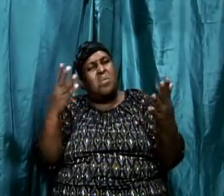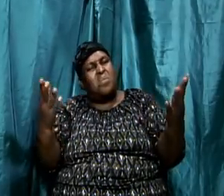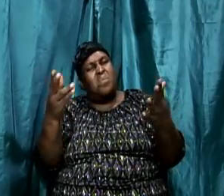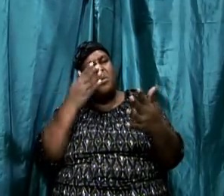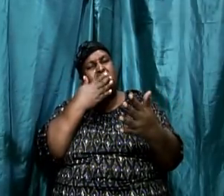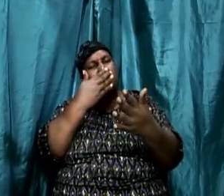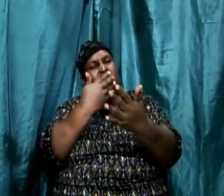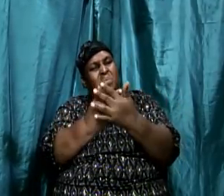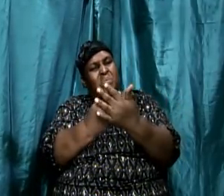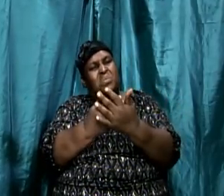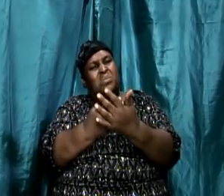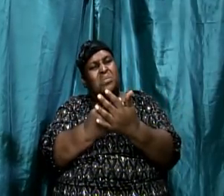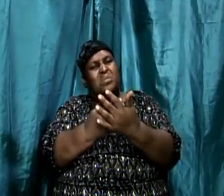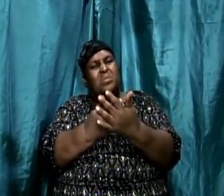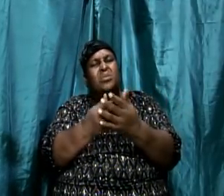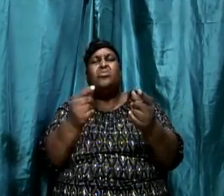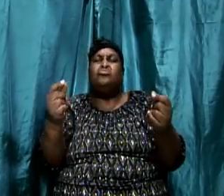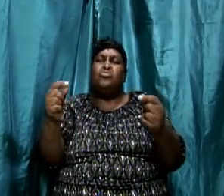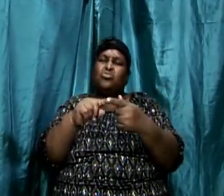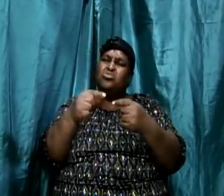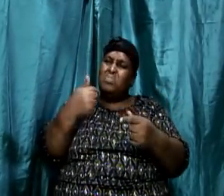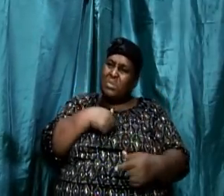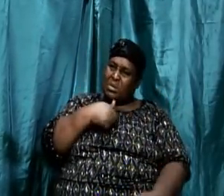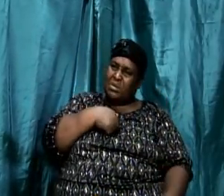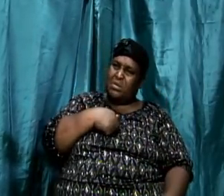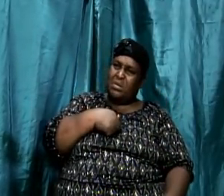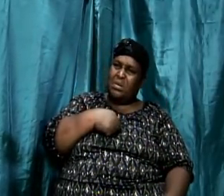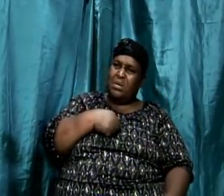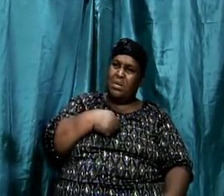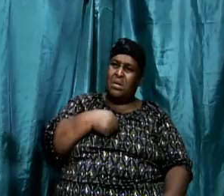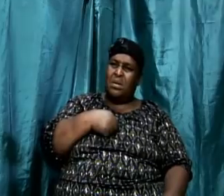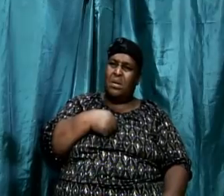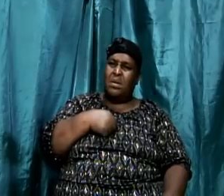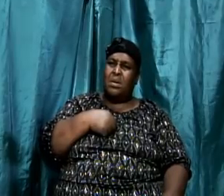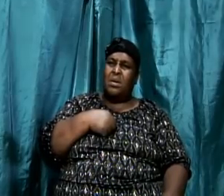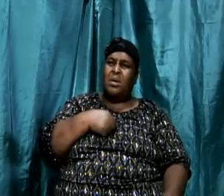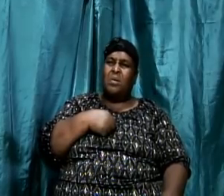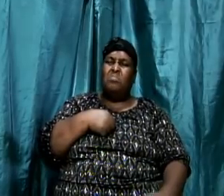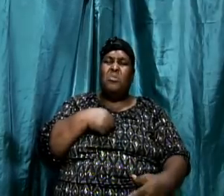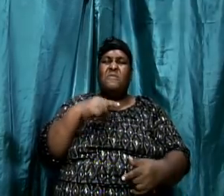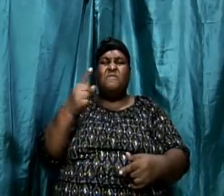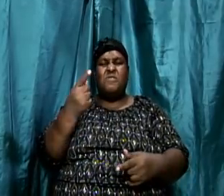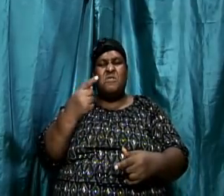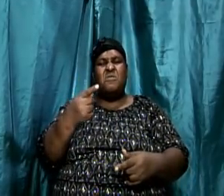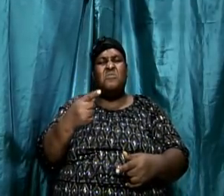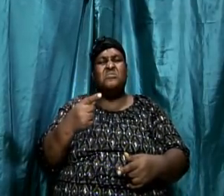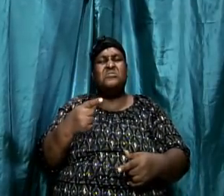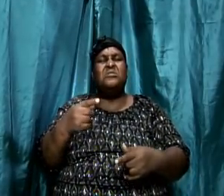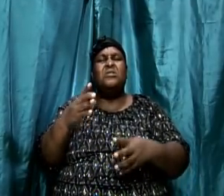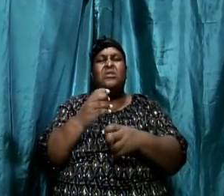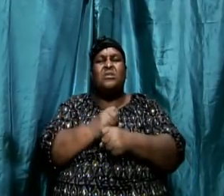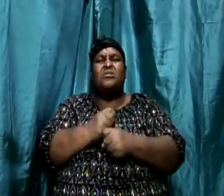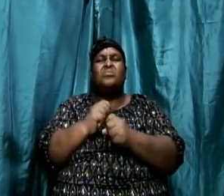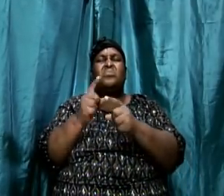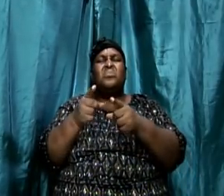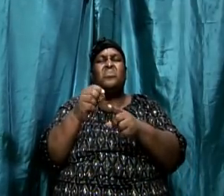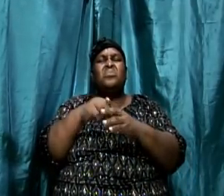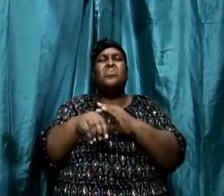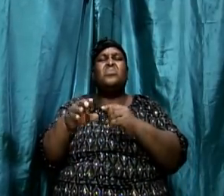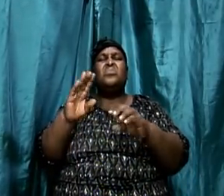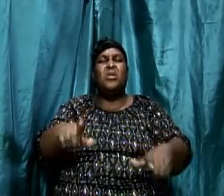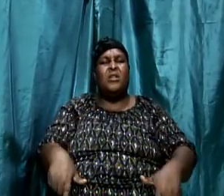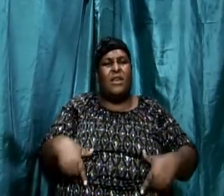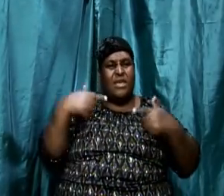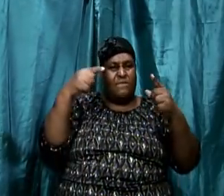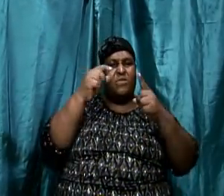which is very important. But before we can actually get into walking in the actual word of God, in the plain text of